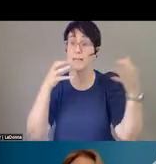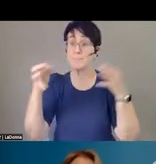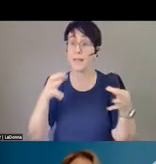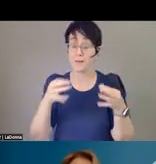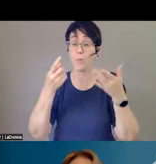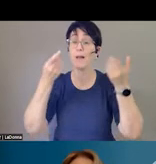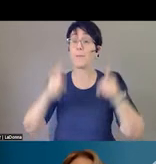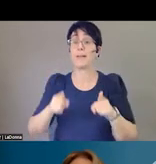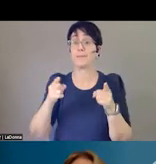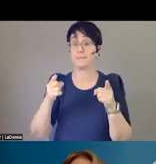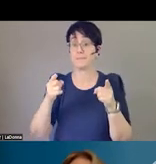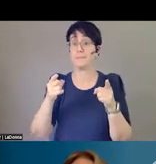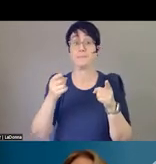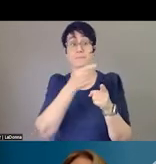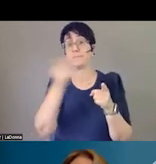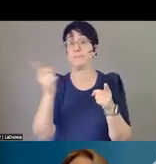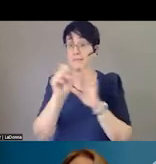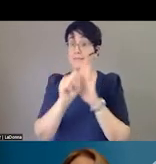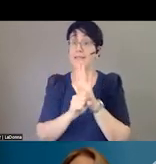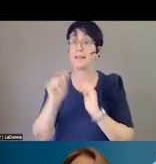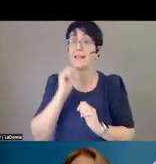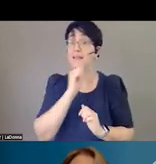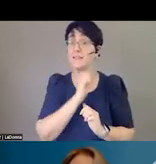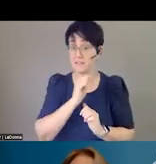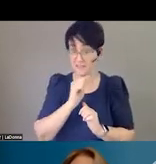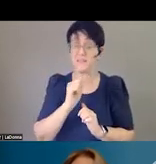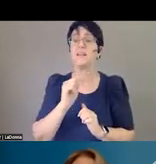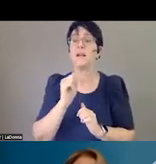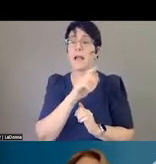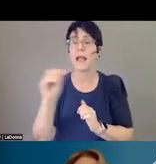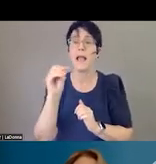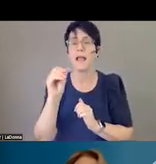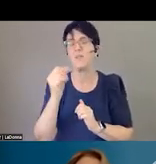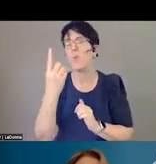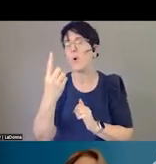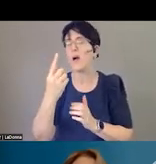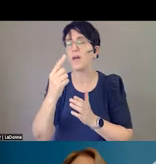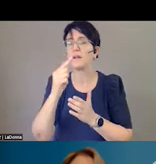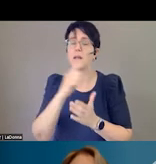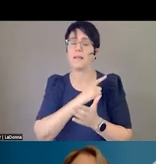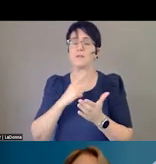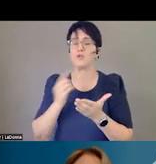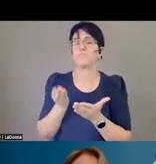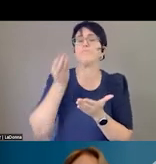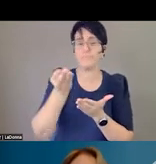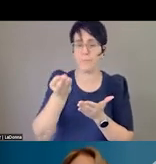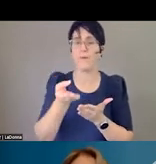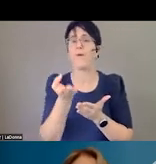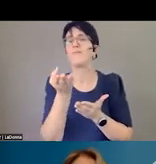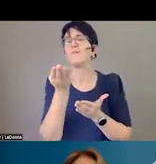and a little bit about 1477, the legislation we passed. And then there's going to be a kind of a 988